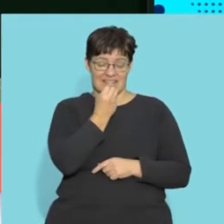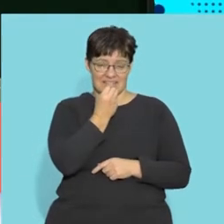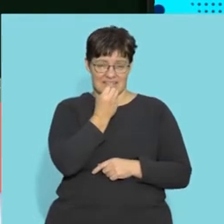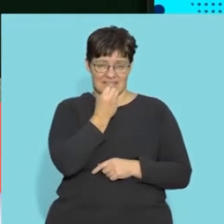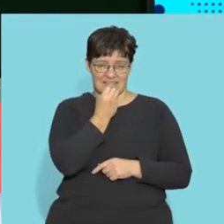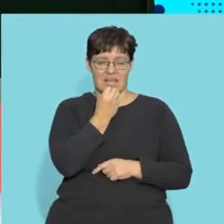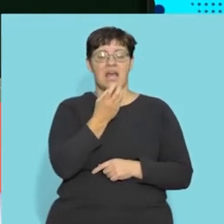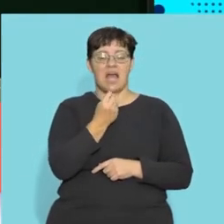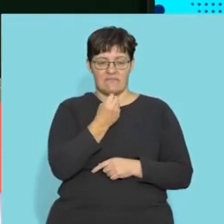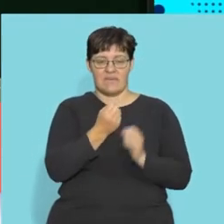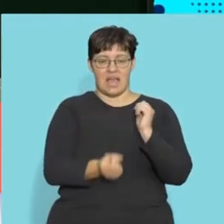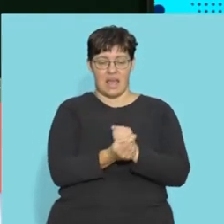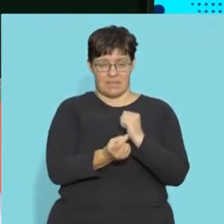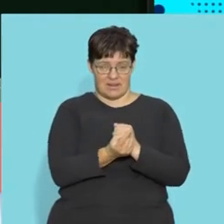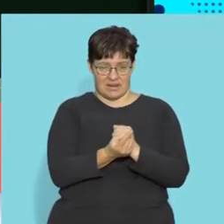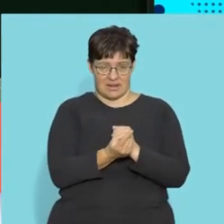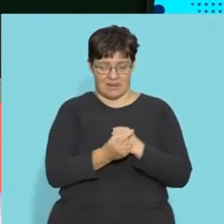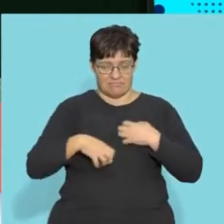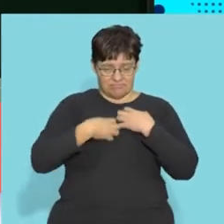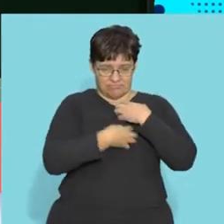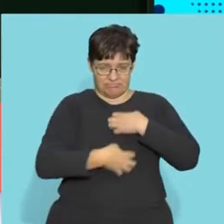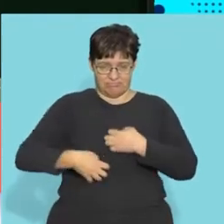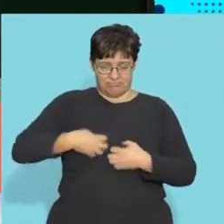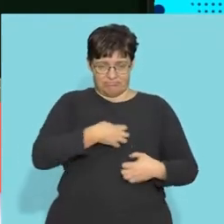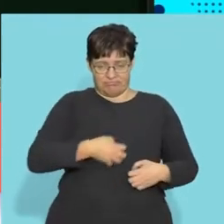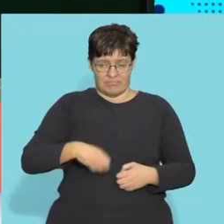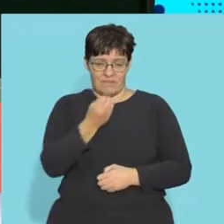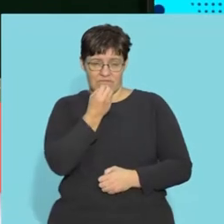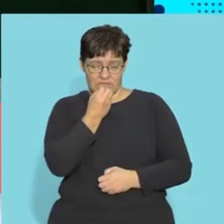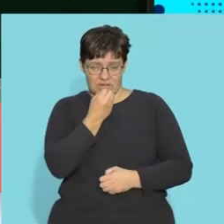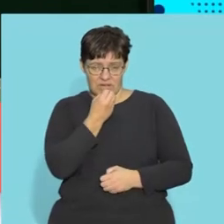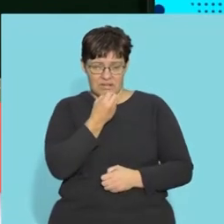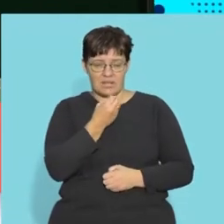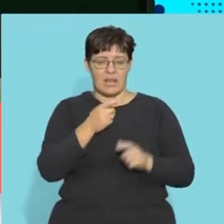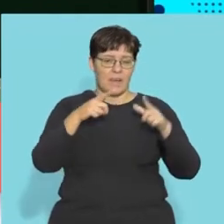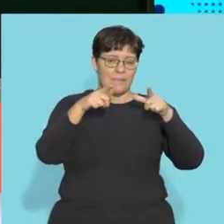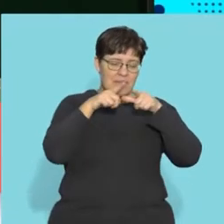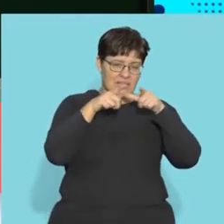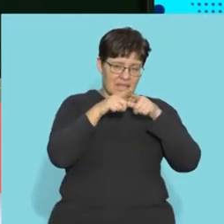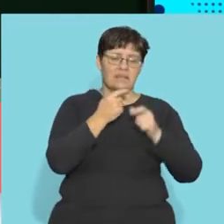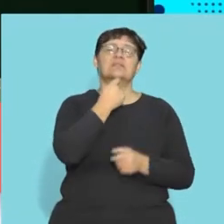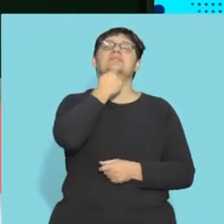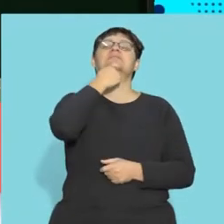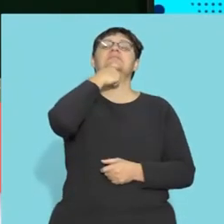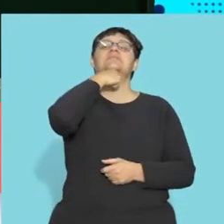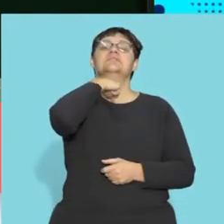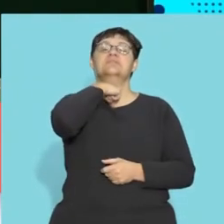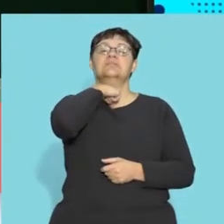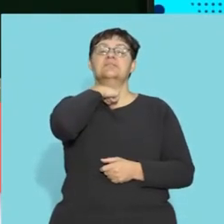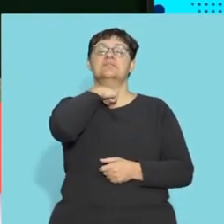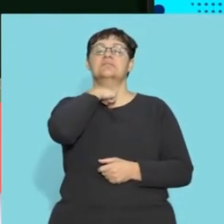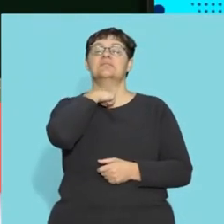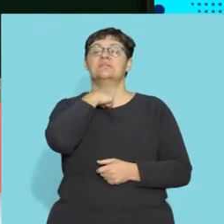eat this peristalsis taking place in your digestive system so when you eat that pizza it goes down the gullet